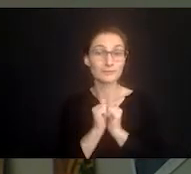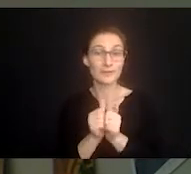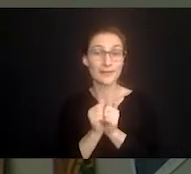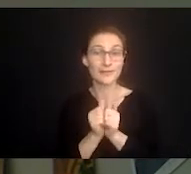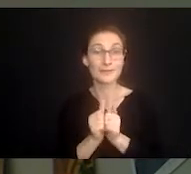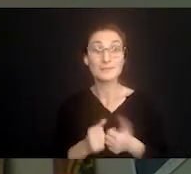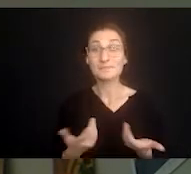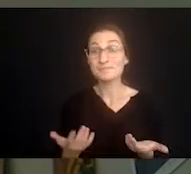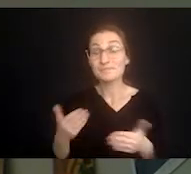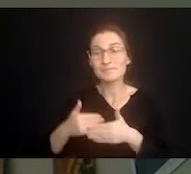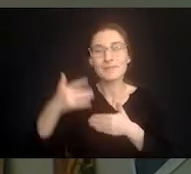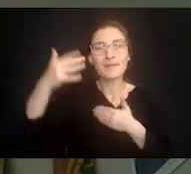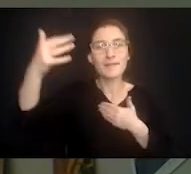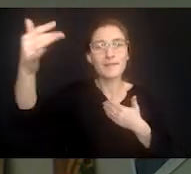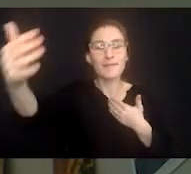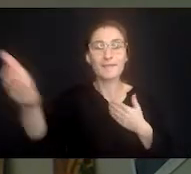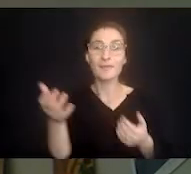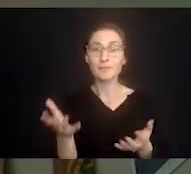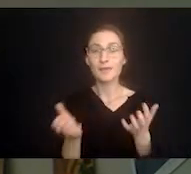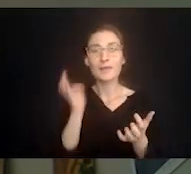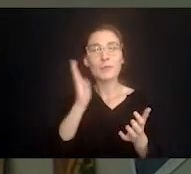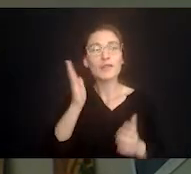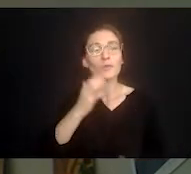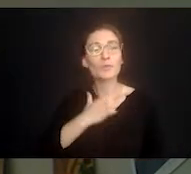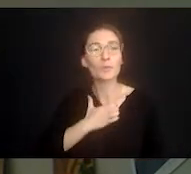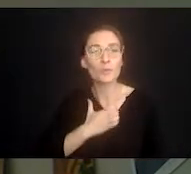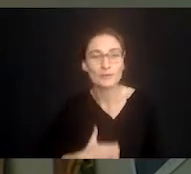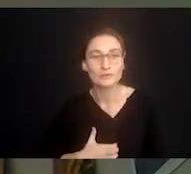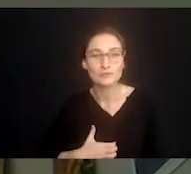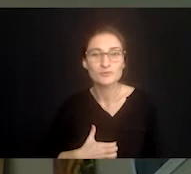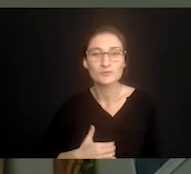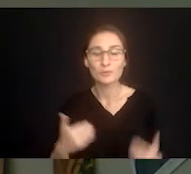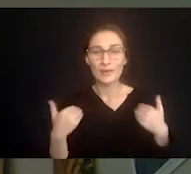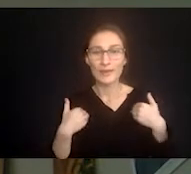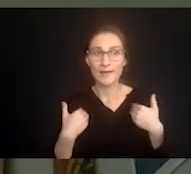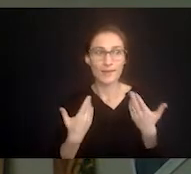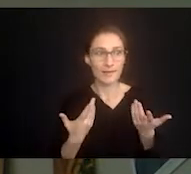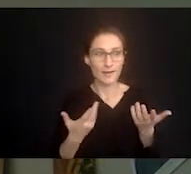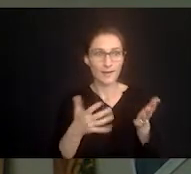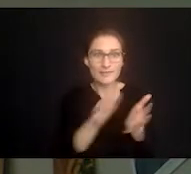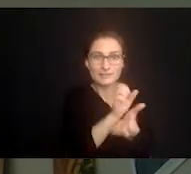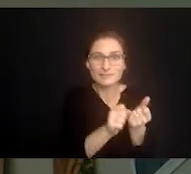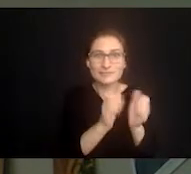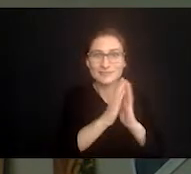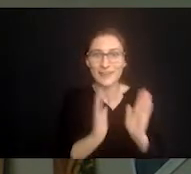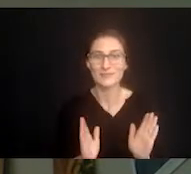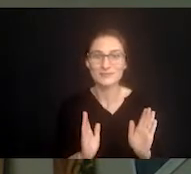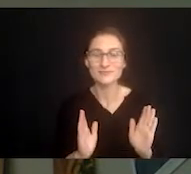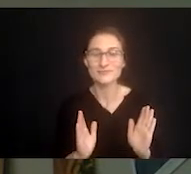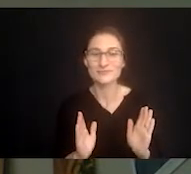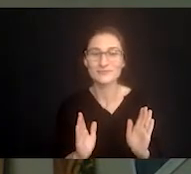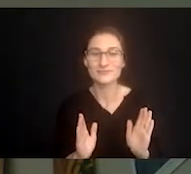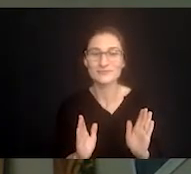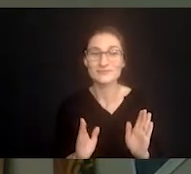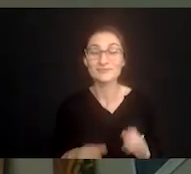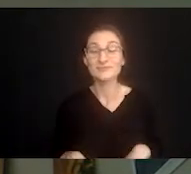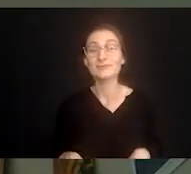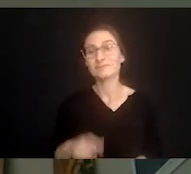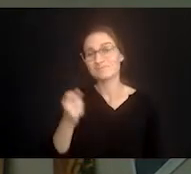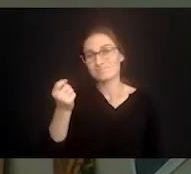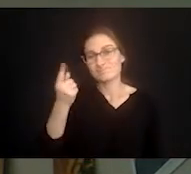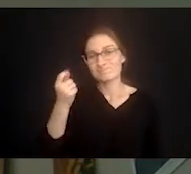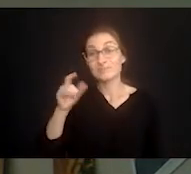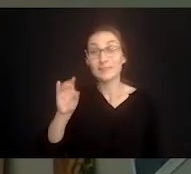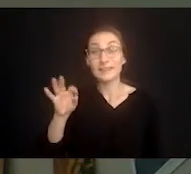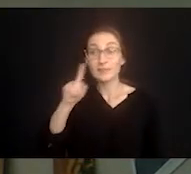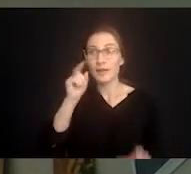Someday I may wish the remarks being left around the house but when I can remember that I can appreciate today with